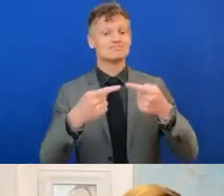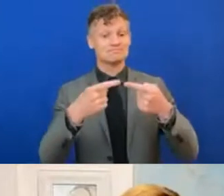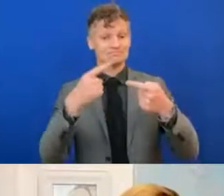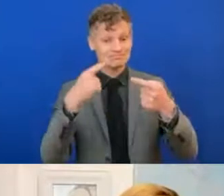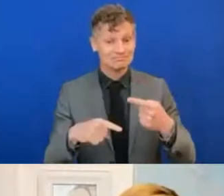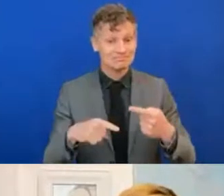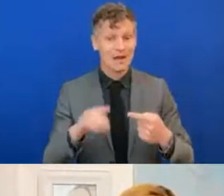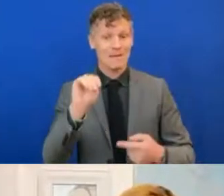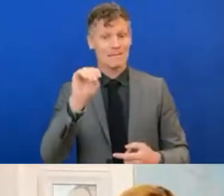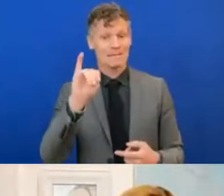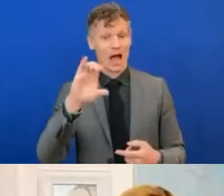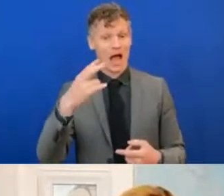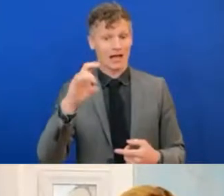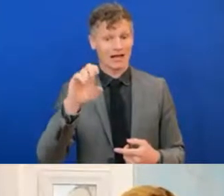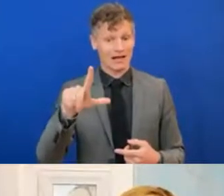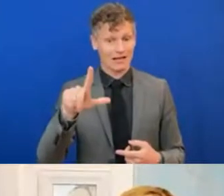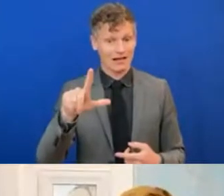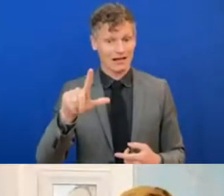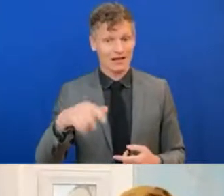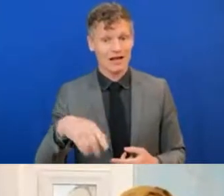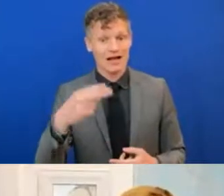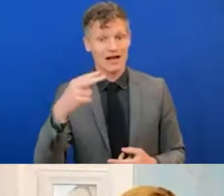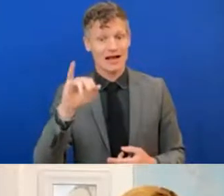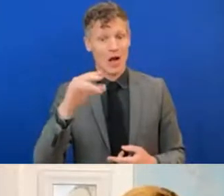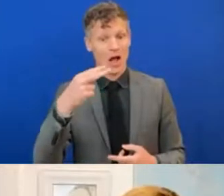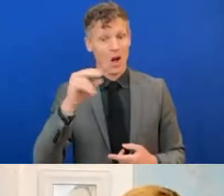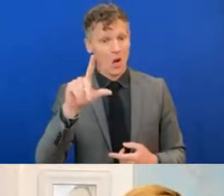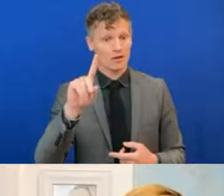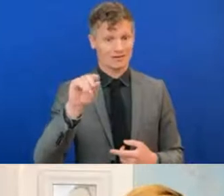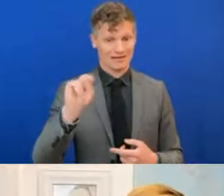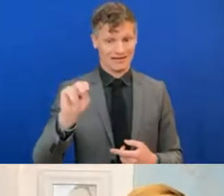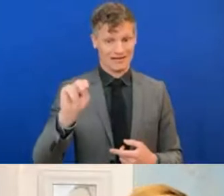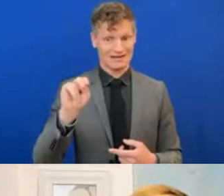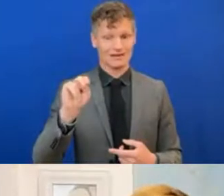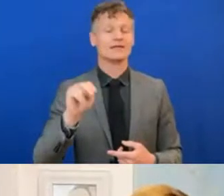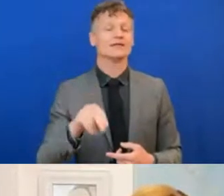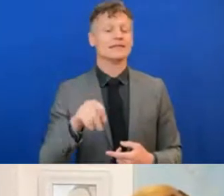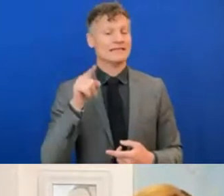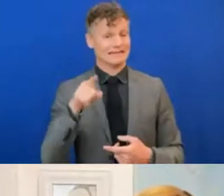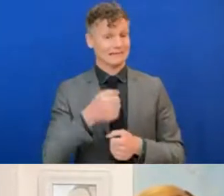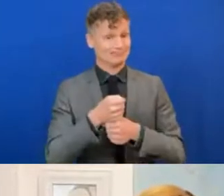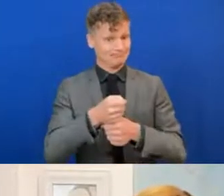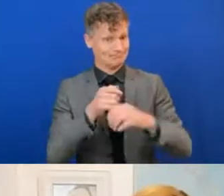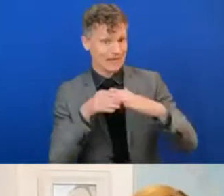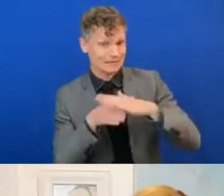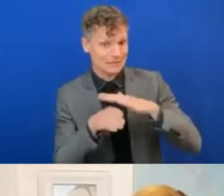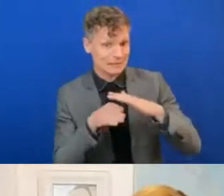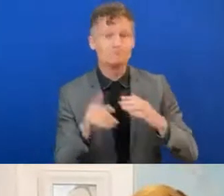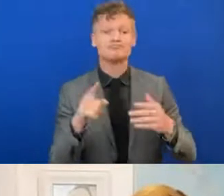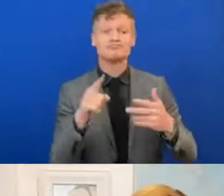Fumzile Mlambo-Nkuka, the United Nations Undersecretary General and Executive Director of UN Women.